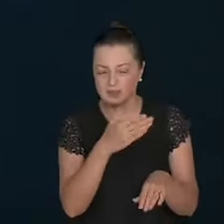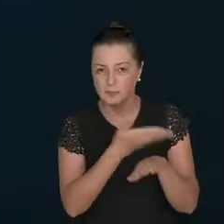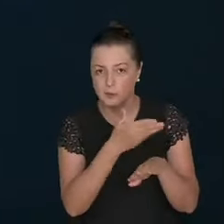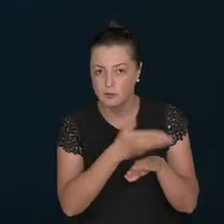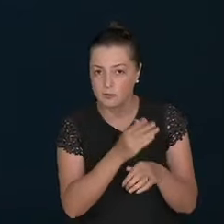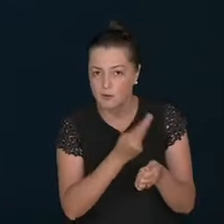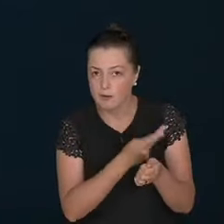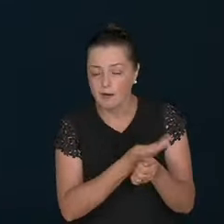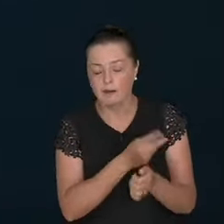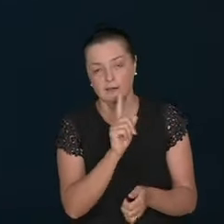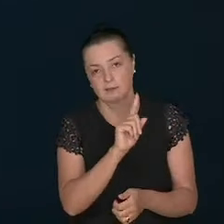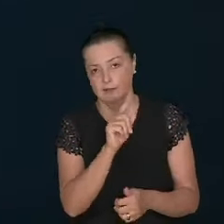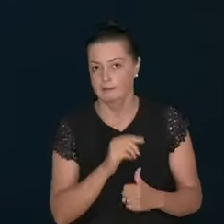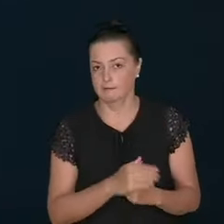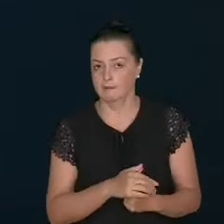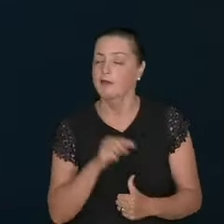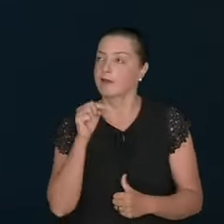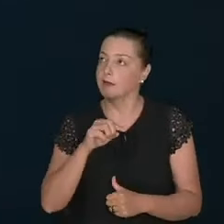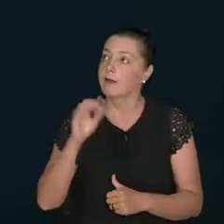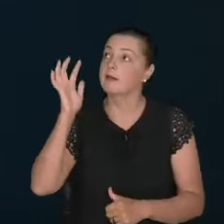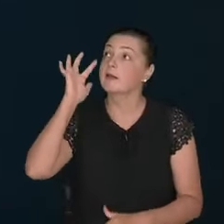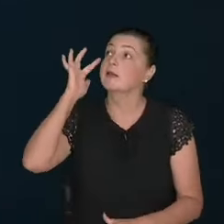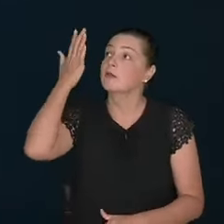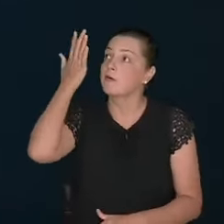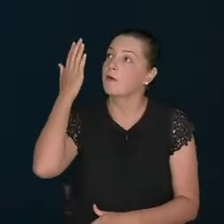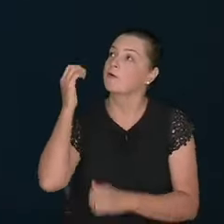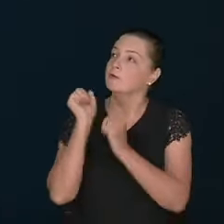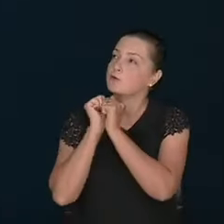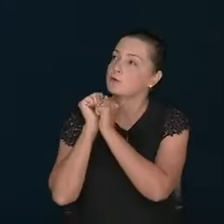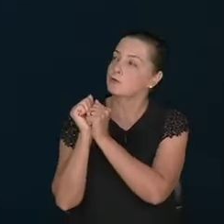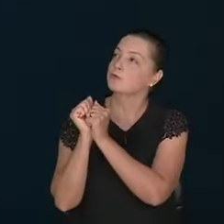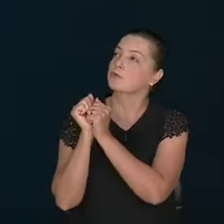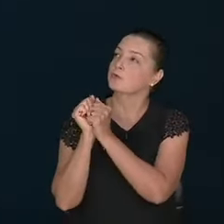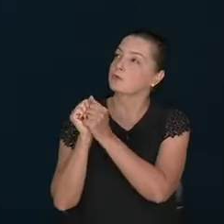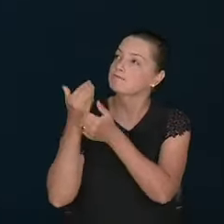Because. They. Have. To. Fix. Themselves. With. God.